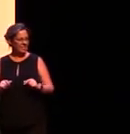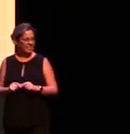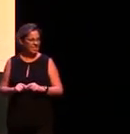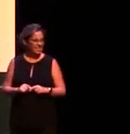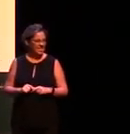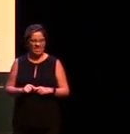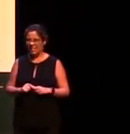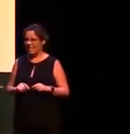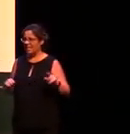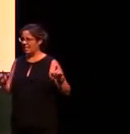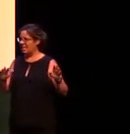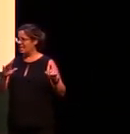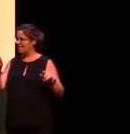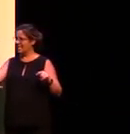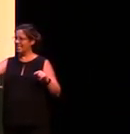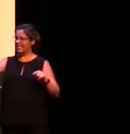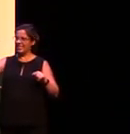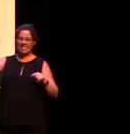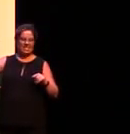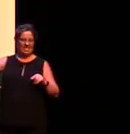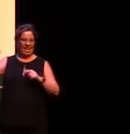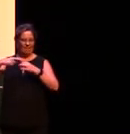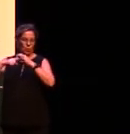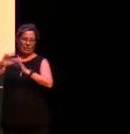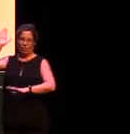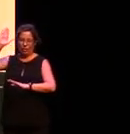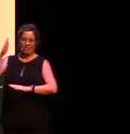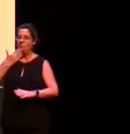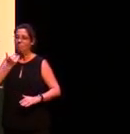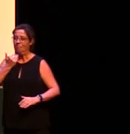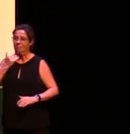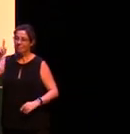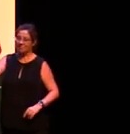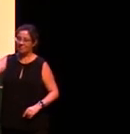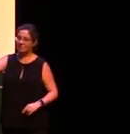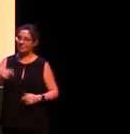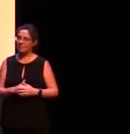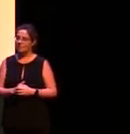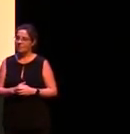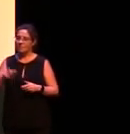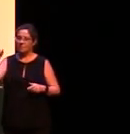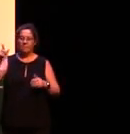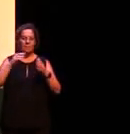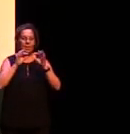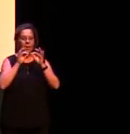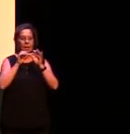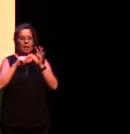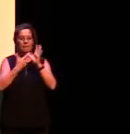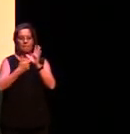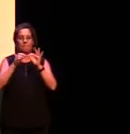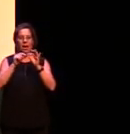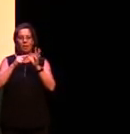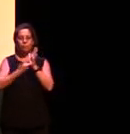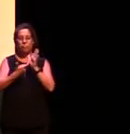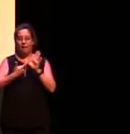can I ask a question every please oh over there okay last question yeah Barbara Sims physical woman traditional owner